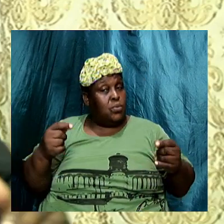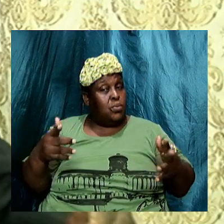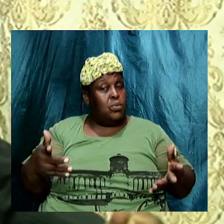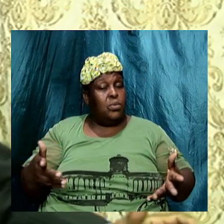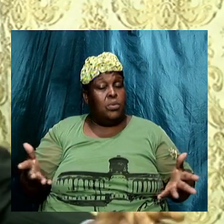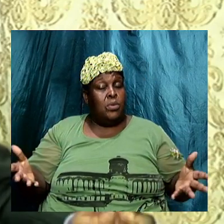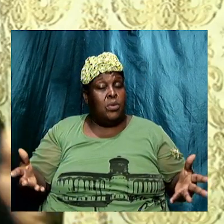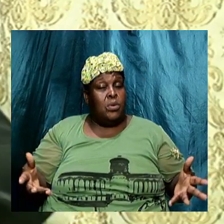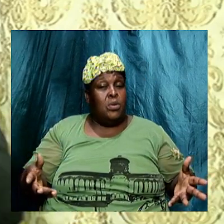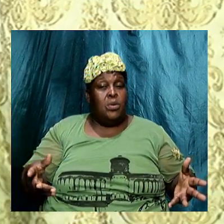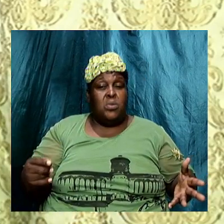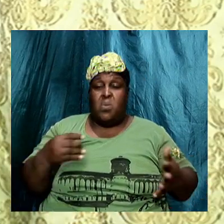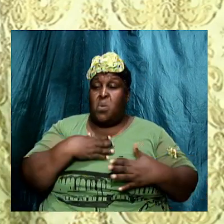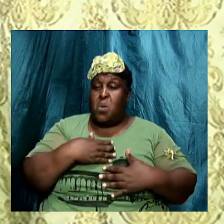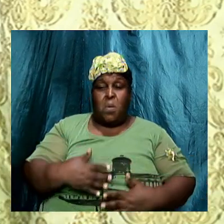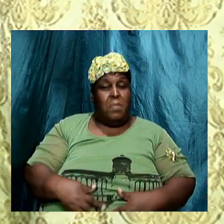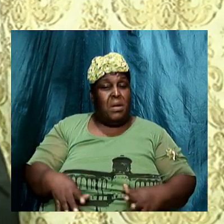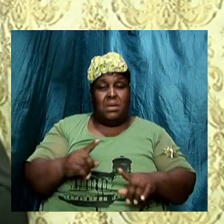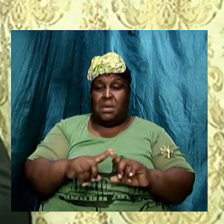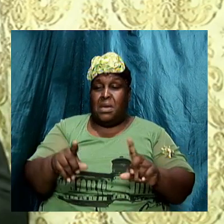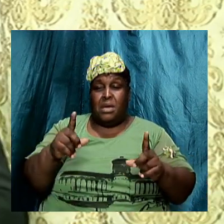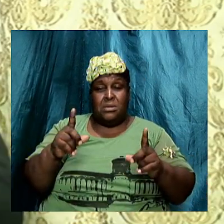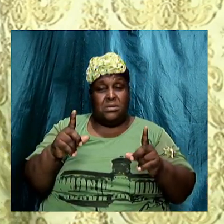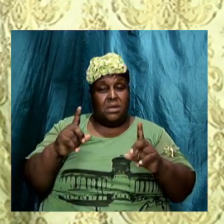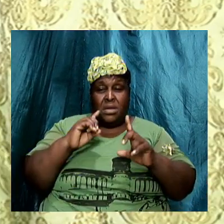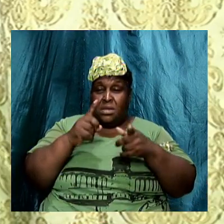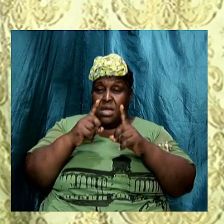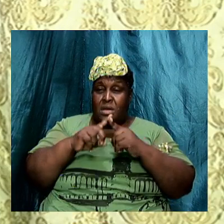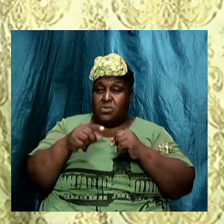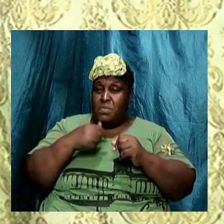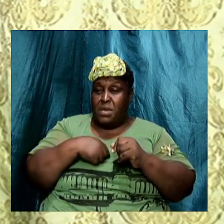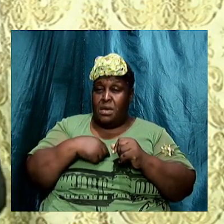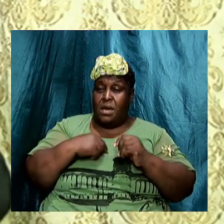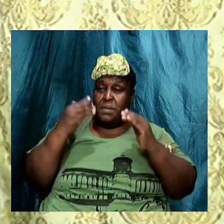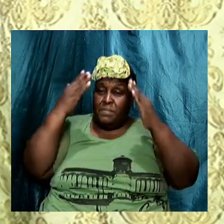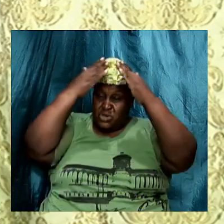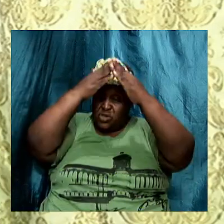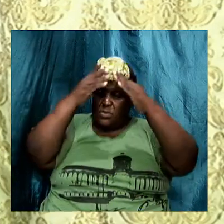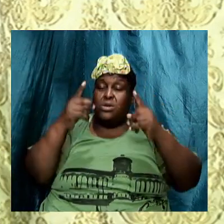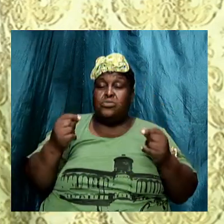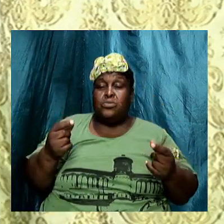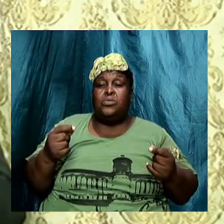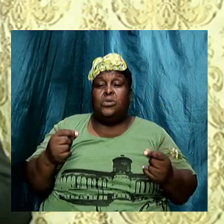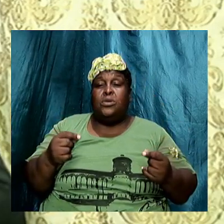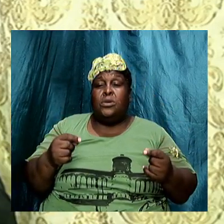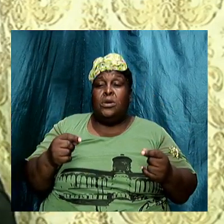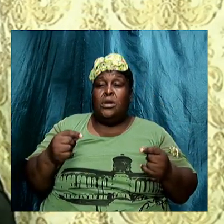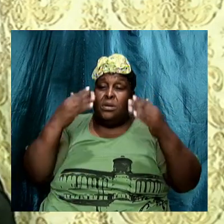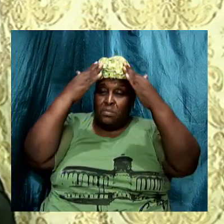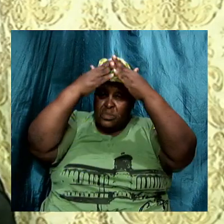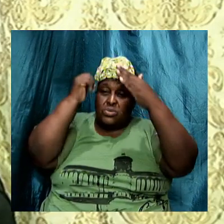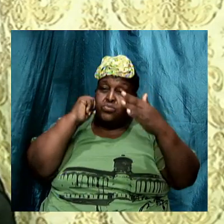Nobody can talk to me Because the bishop Will do it Nobody can talk to me Because the bishop Wife will do it